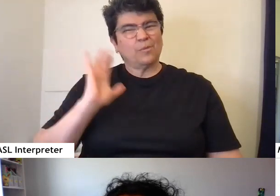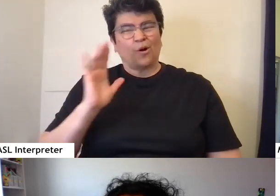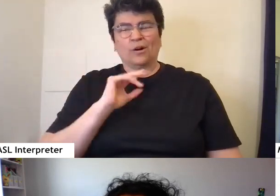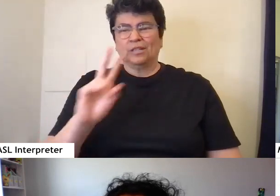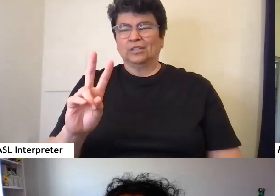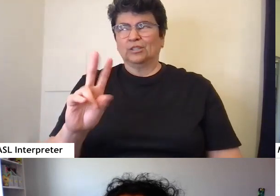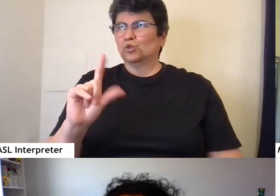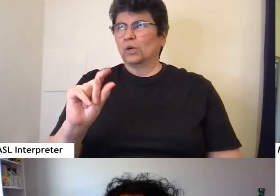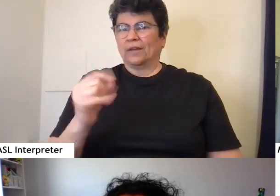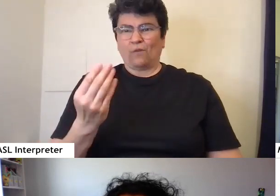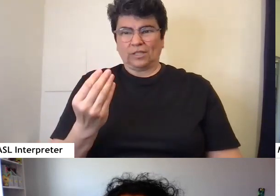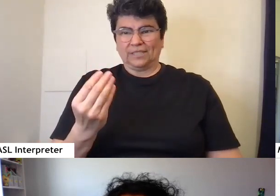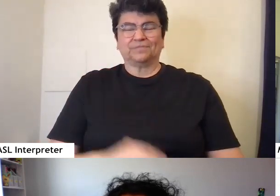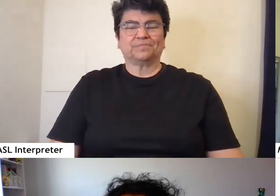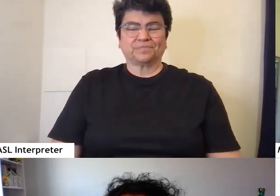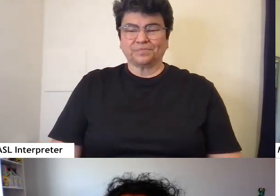2014, I believe.